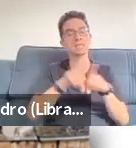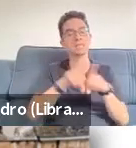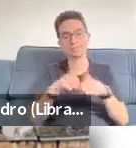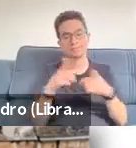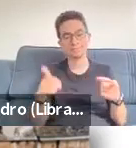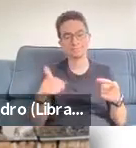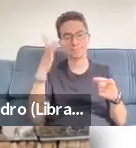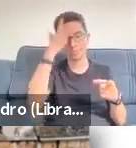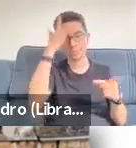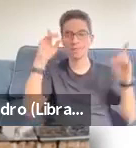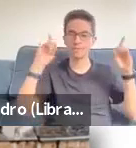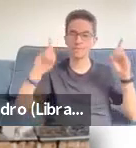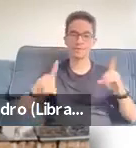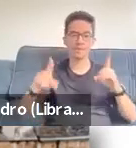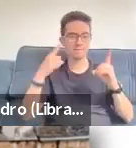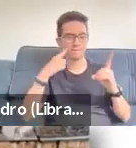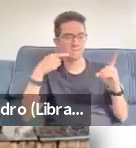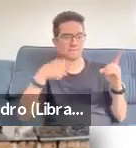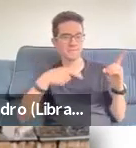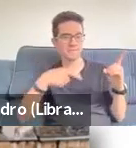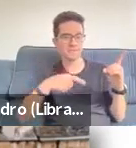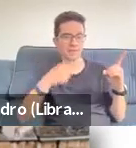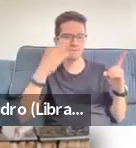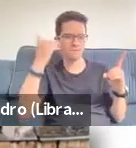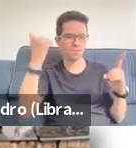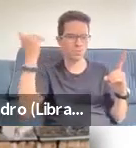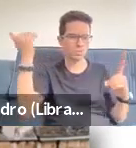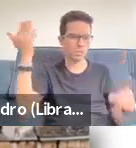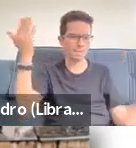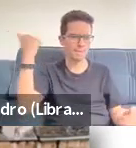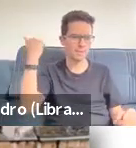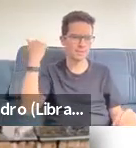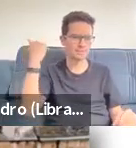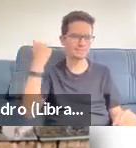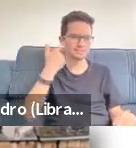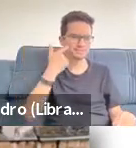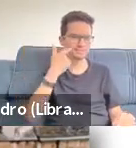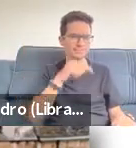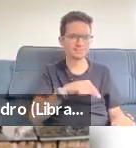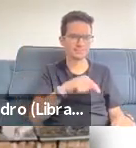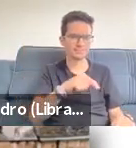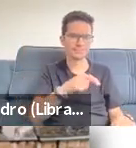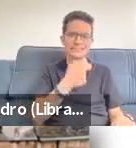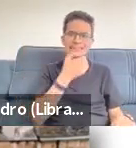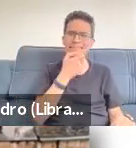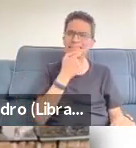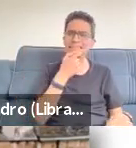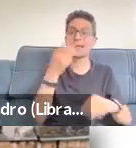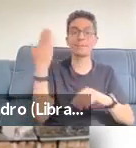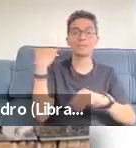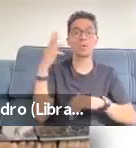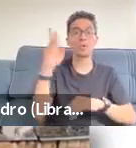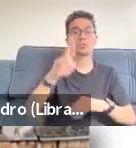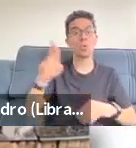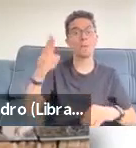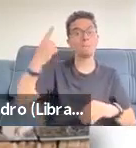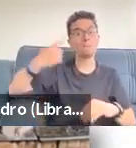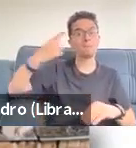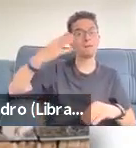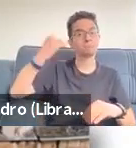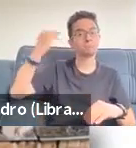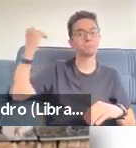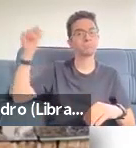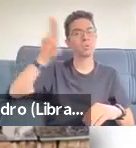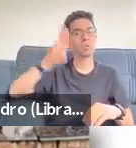Hawking, who's probably the most famous AAC user on the planet. And there's a wonderful book I that I can give you this the